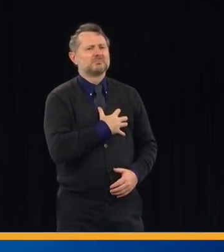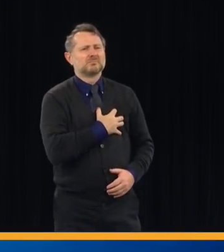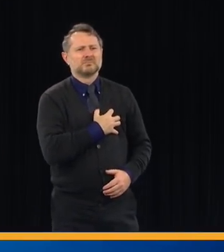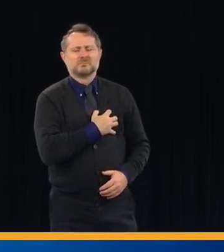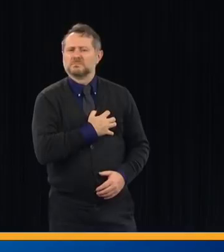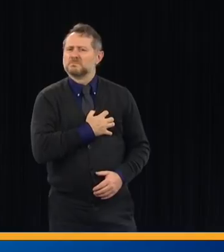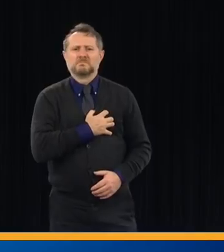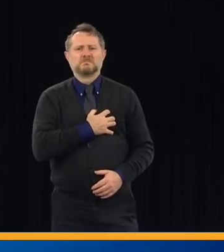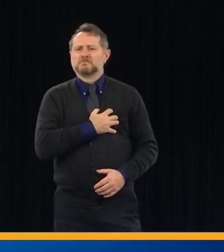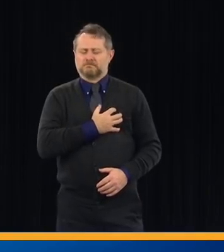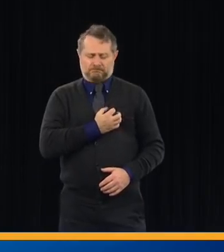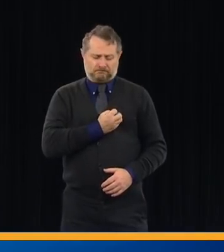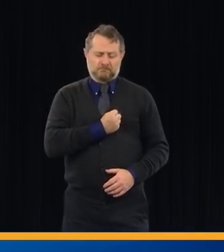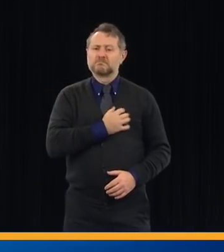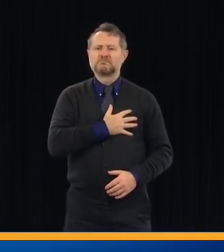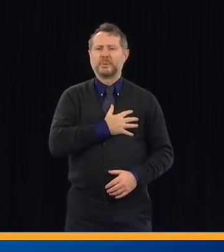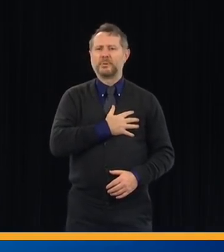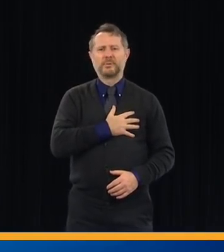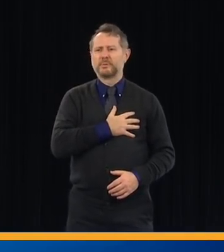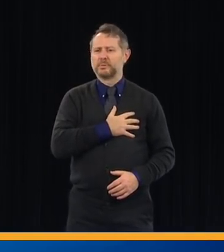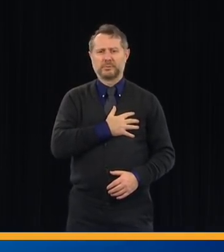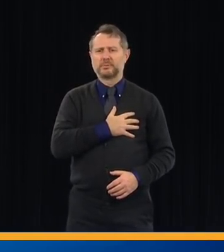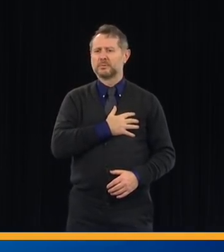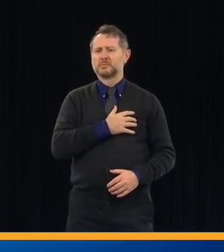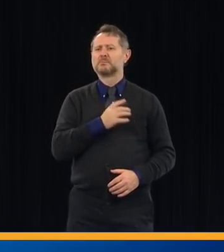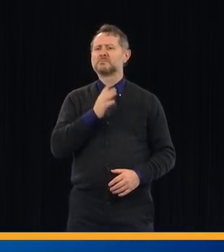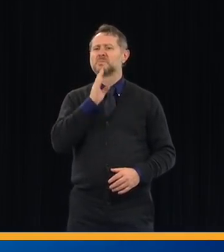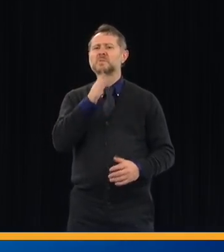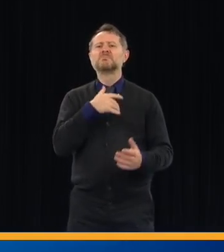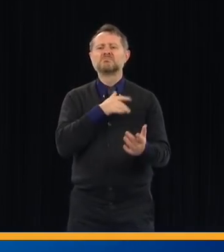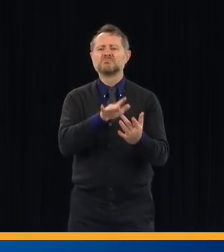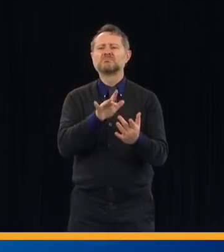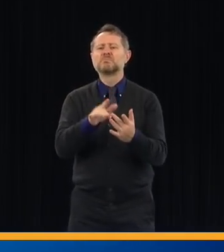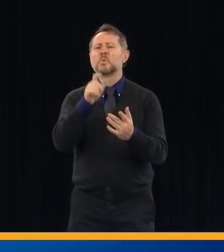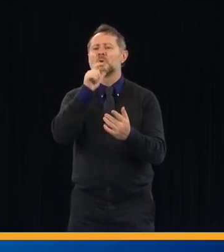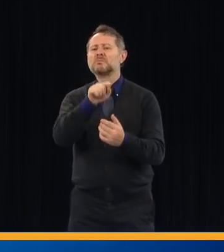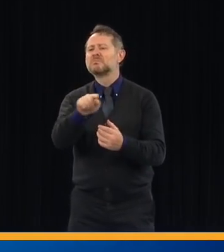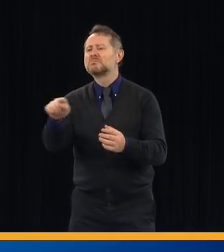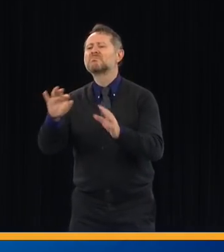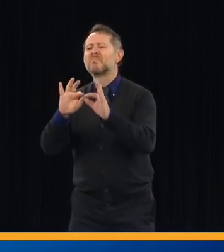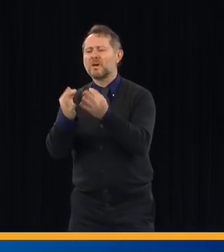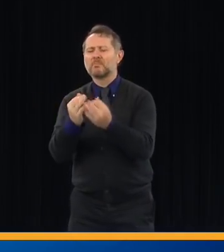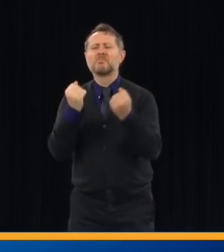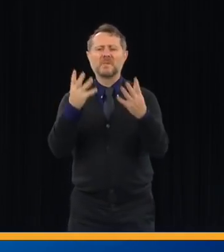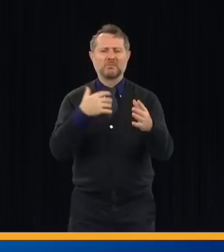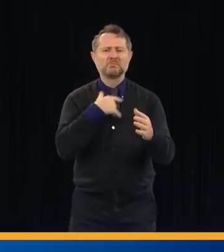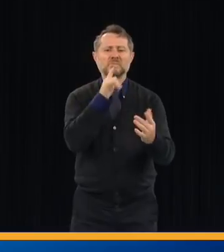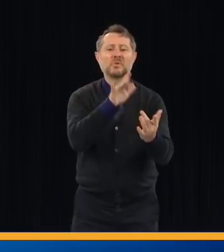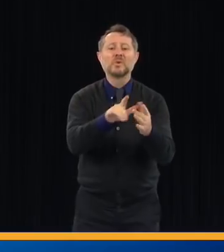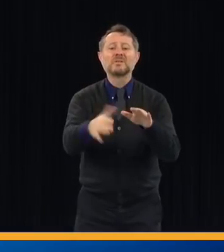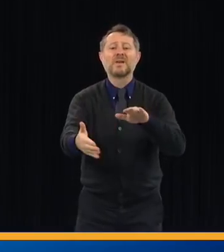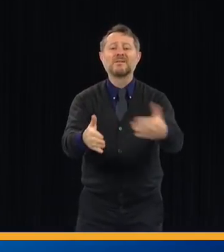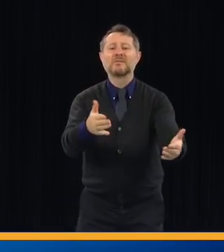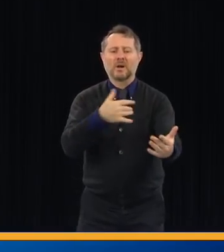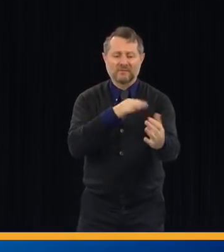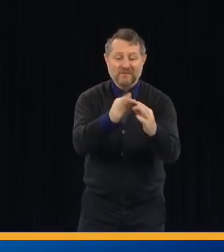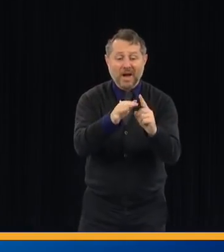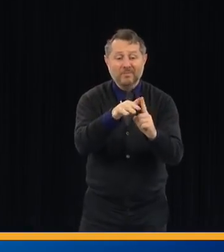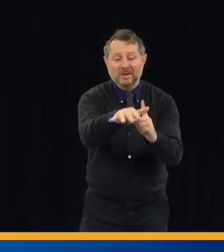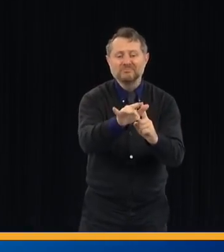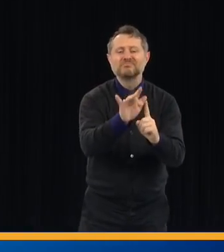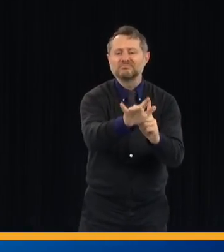I speak to many families who are going through this, many people who lost loved ones. Every one